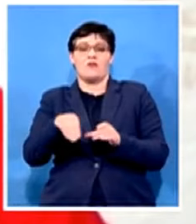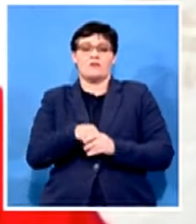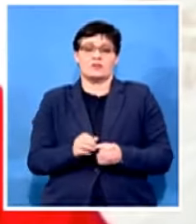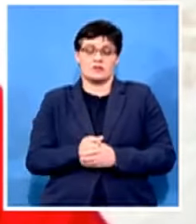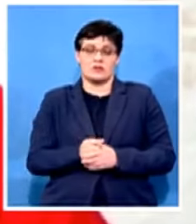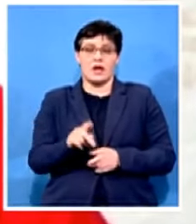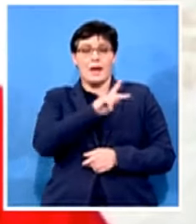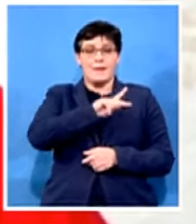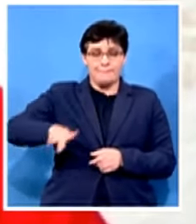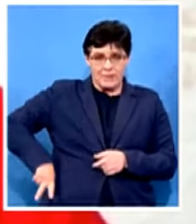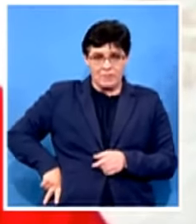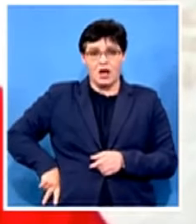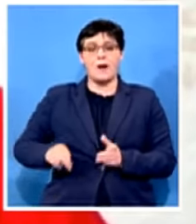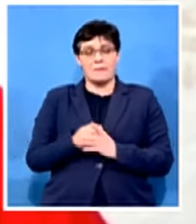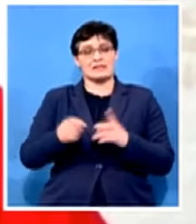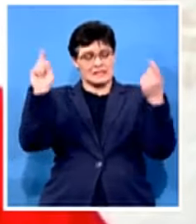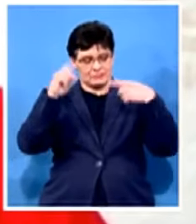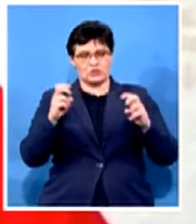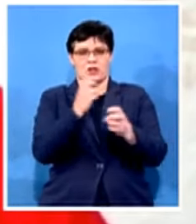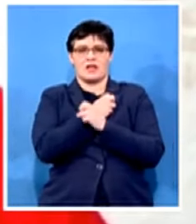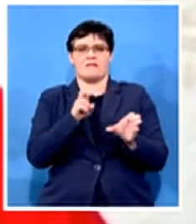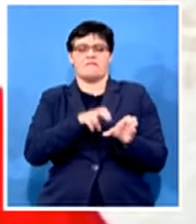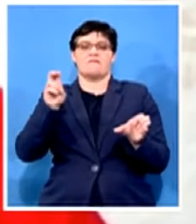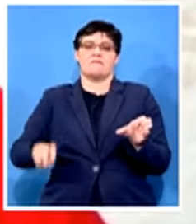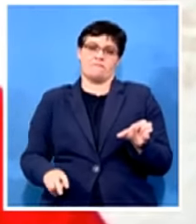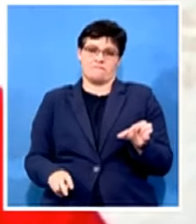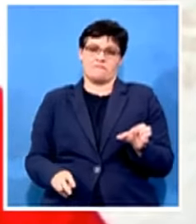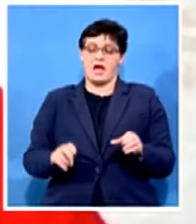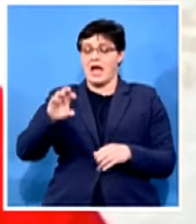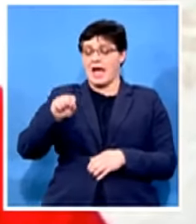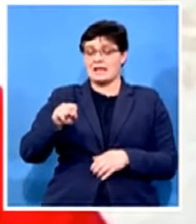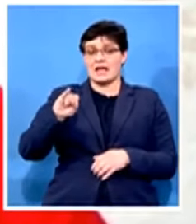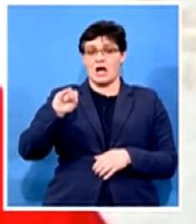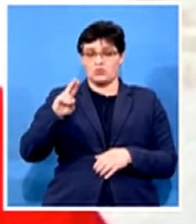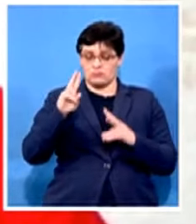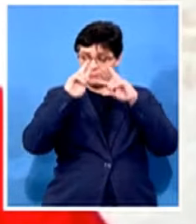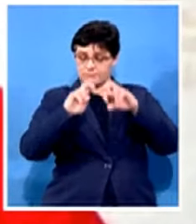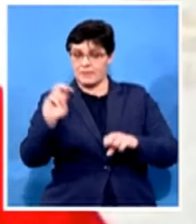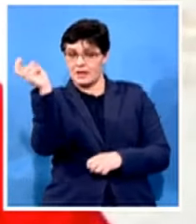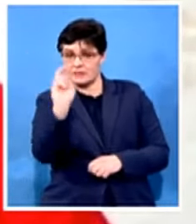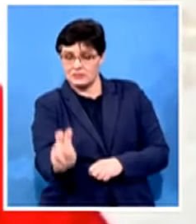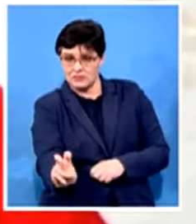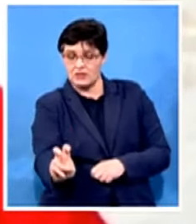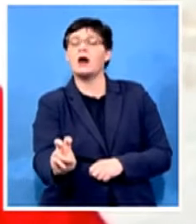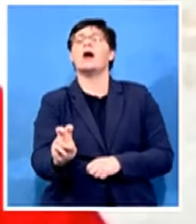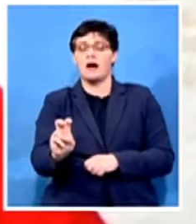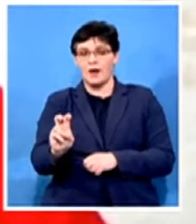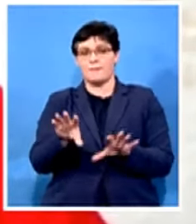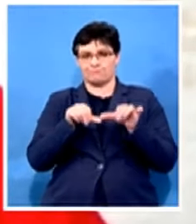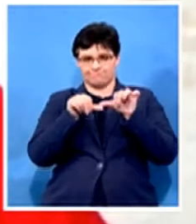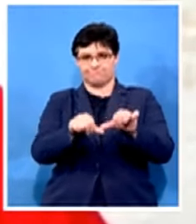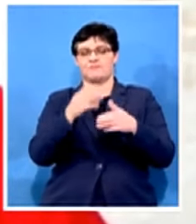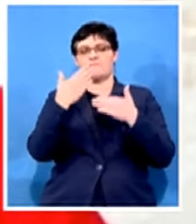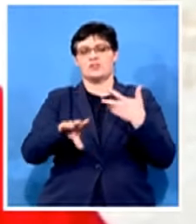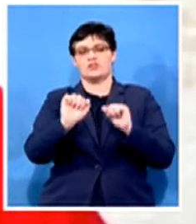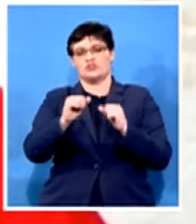leave and allow for the siu investigations to come to to to to complete and when that process has happened and if